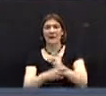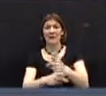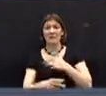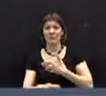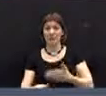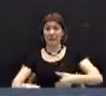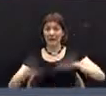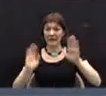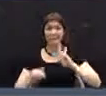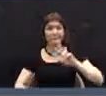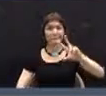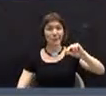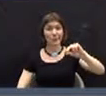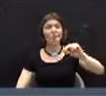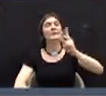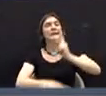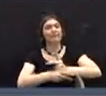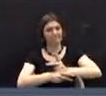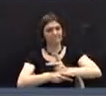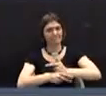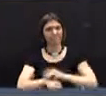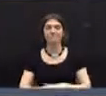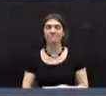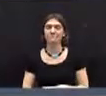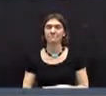willing to cut that money out of the budget.